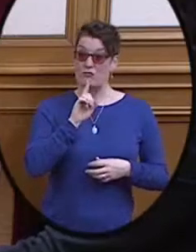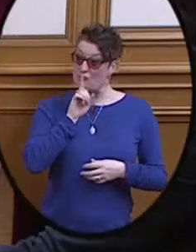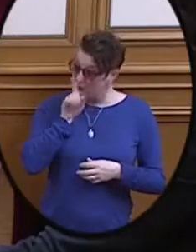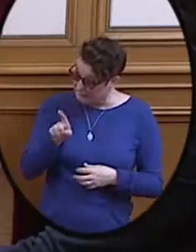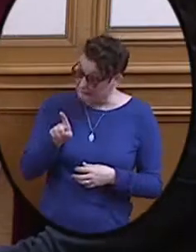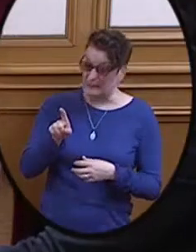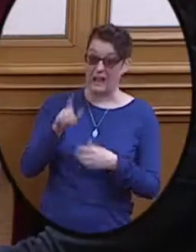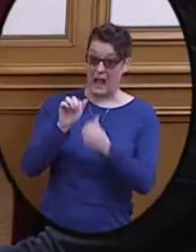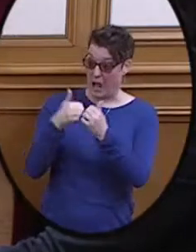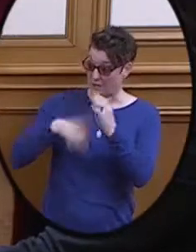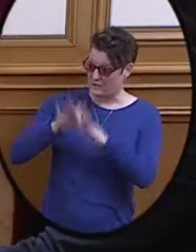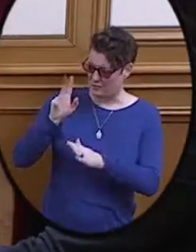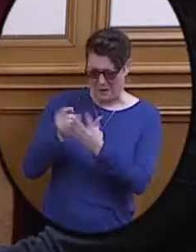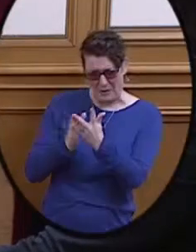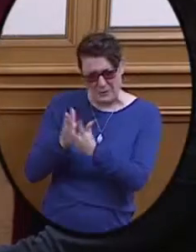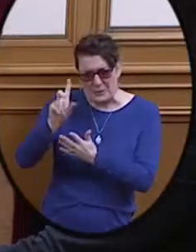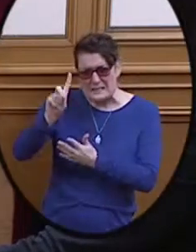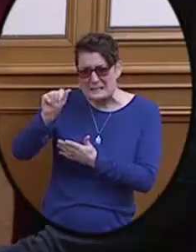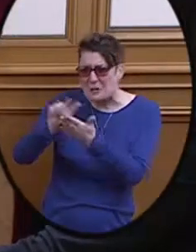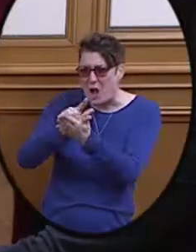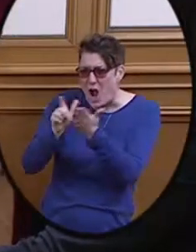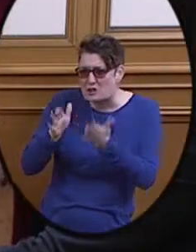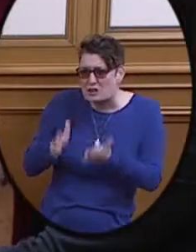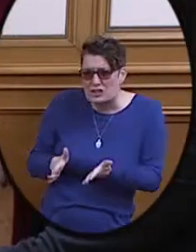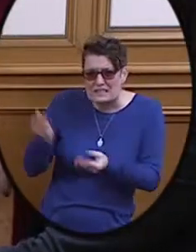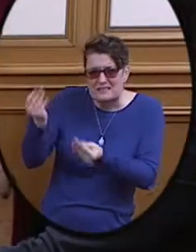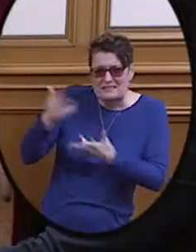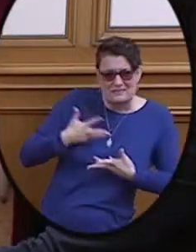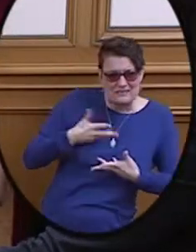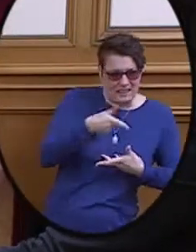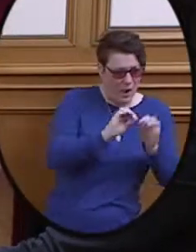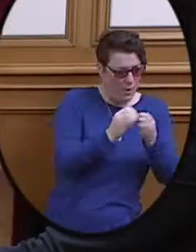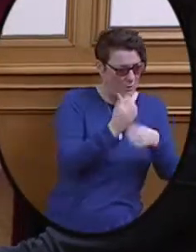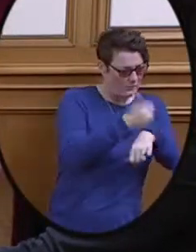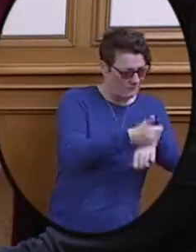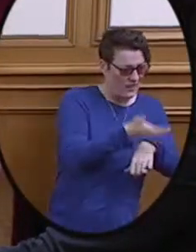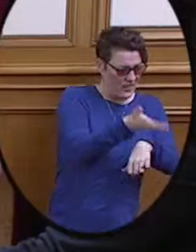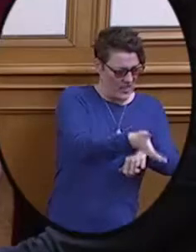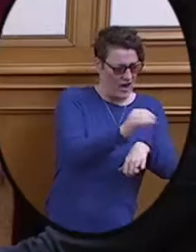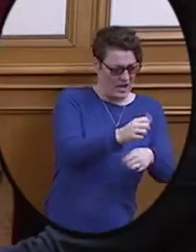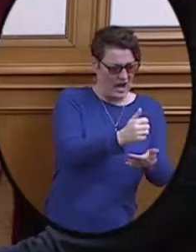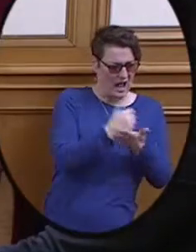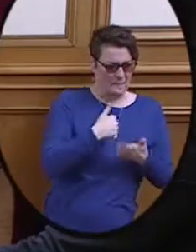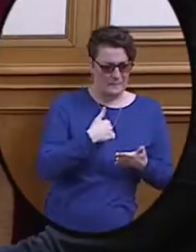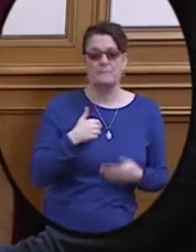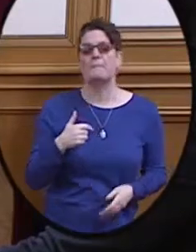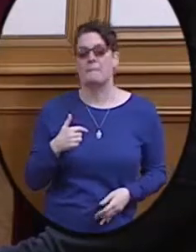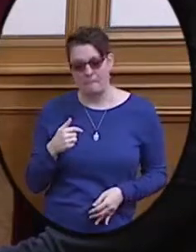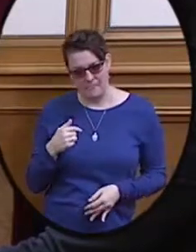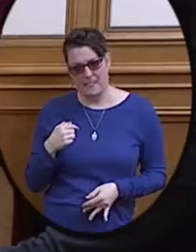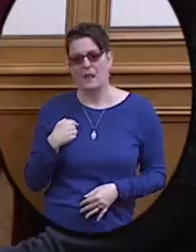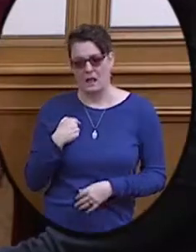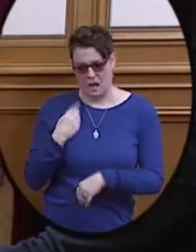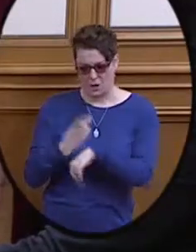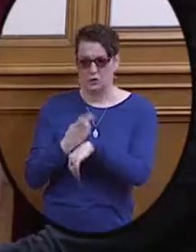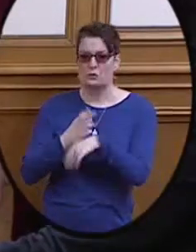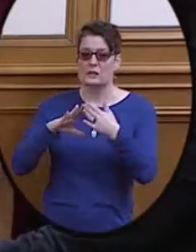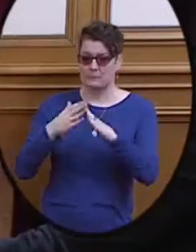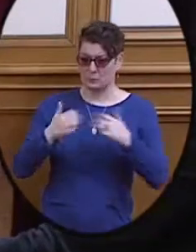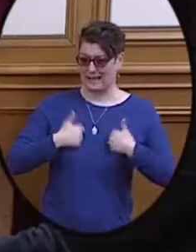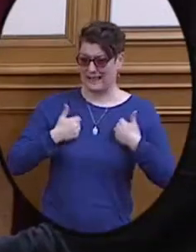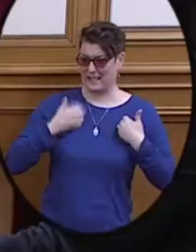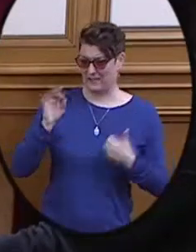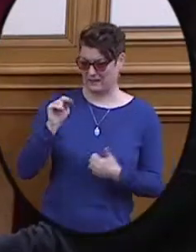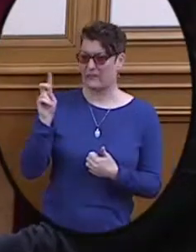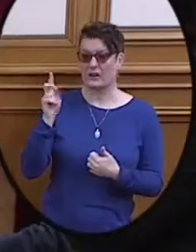inform me that they existed and that they could help me because of the name and just the confusion. I've used Community Living Fund, which